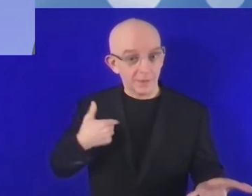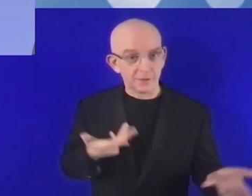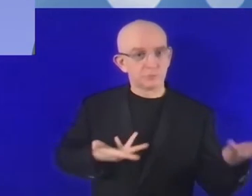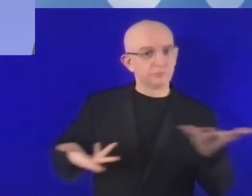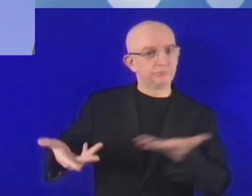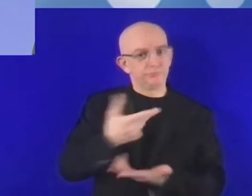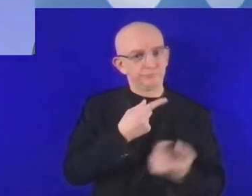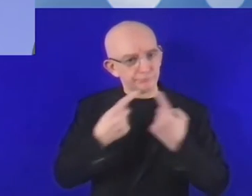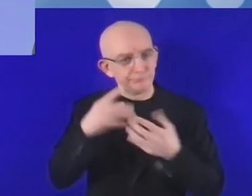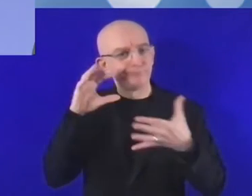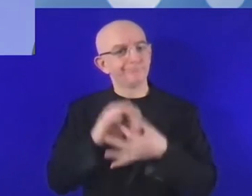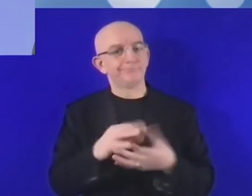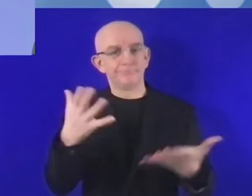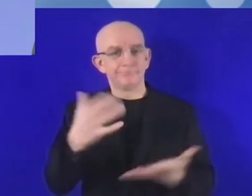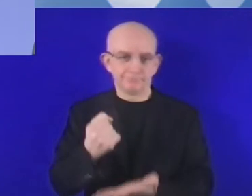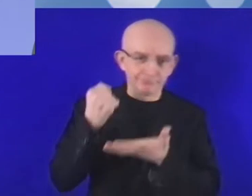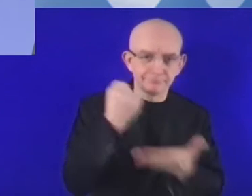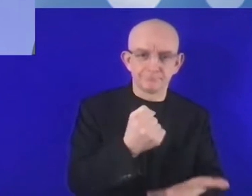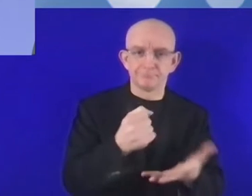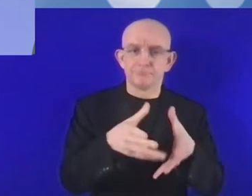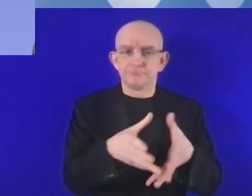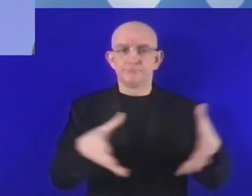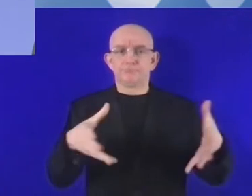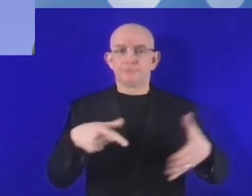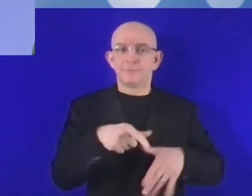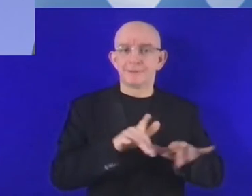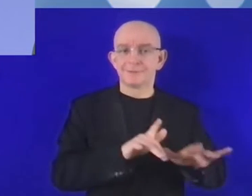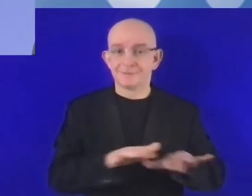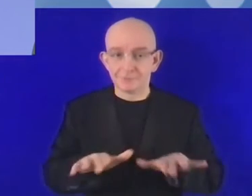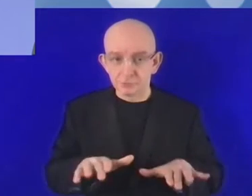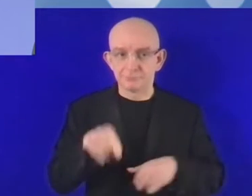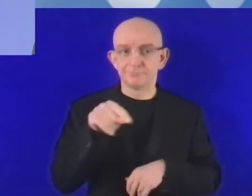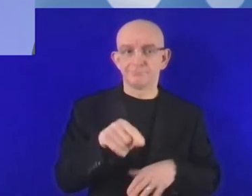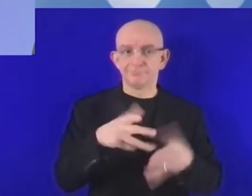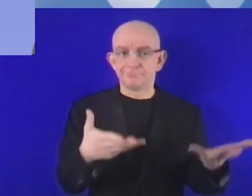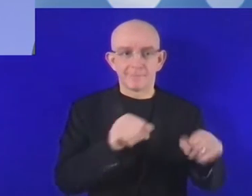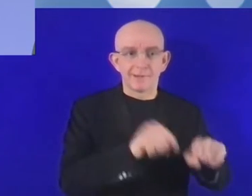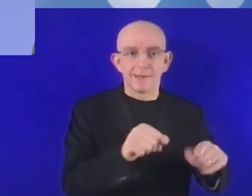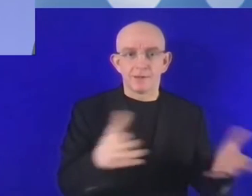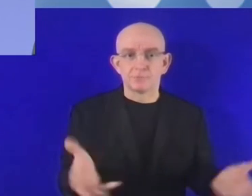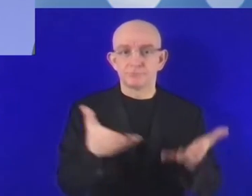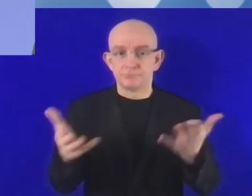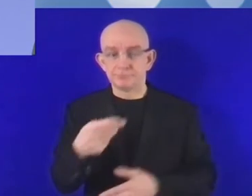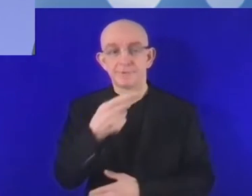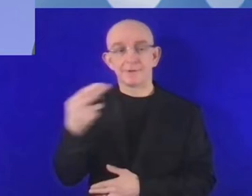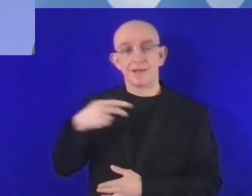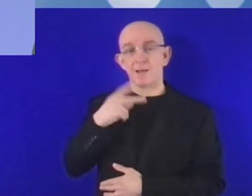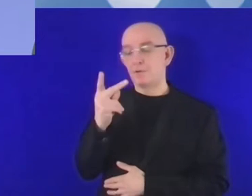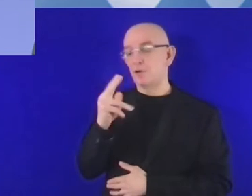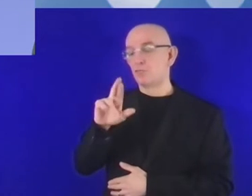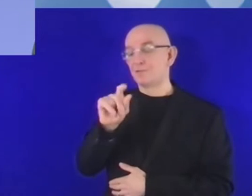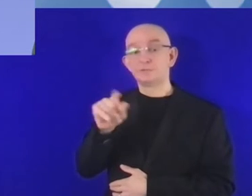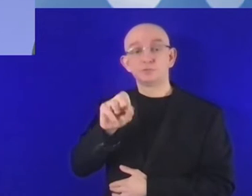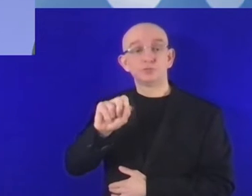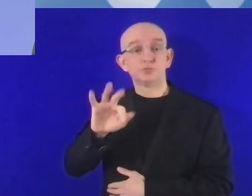This is a very special occasion for us as for the very first time Poland is organizing the official 16th edition of